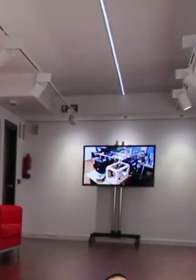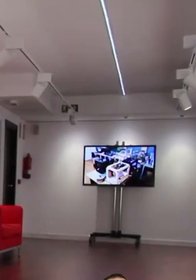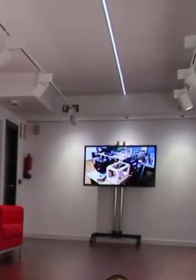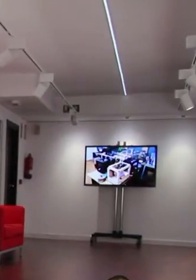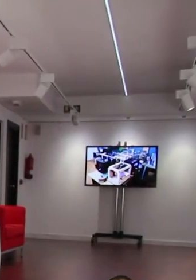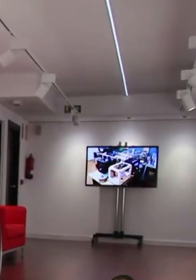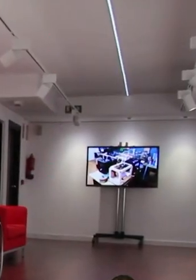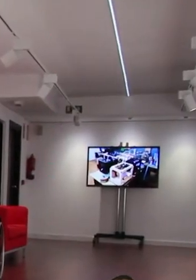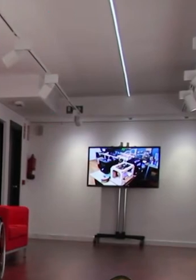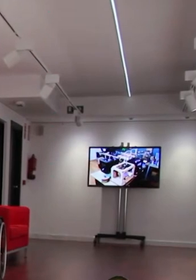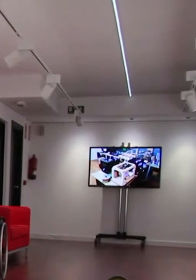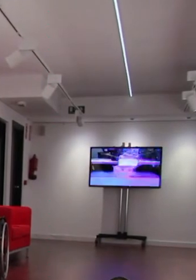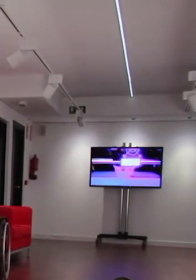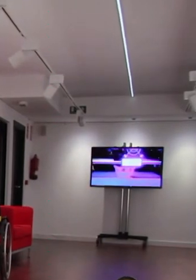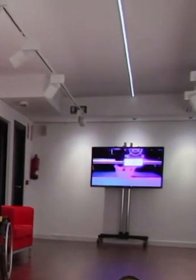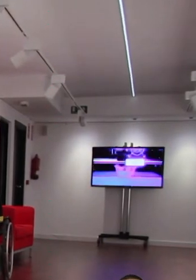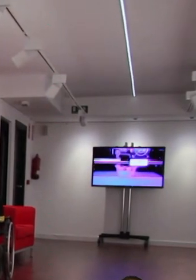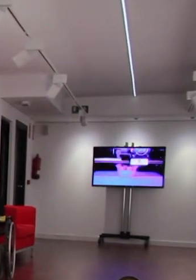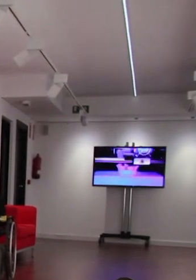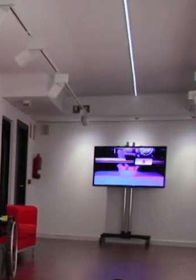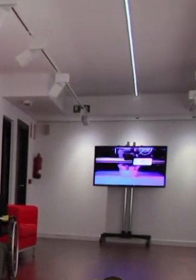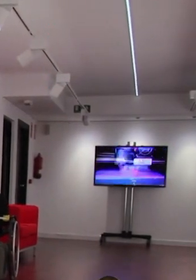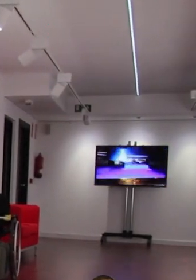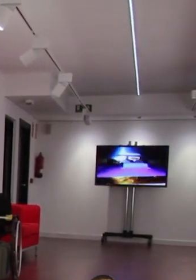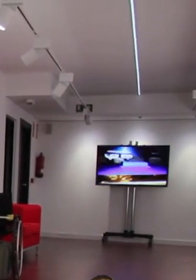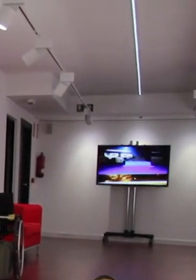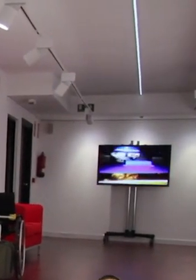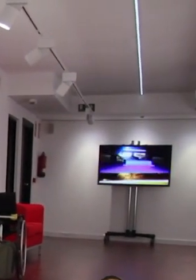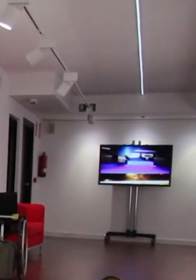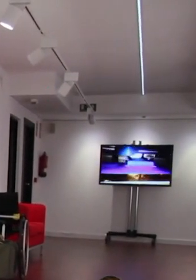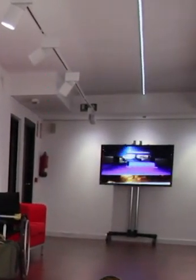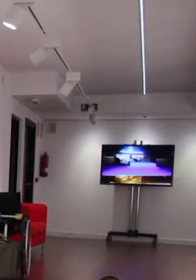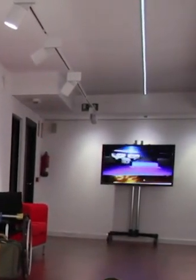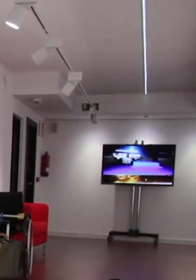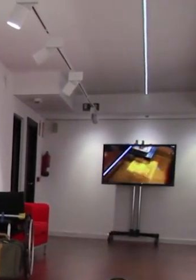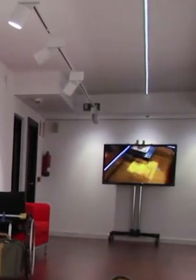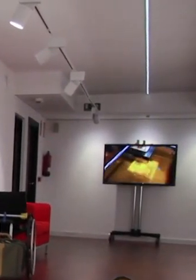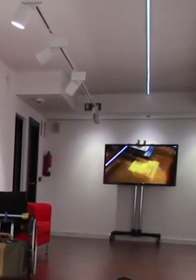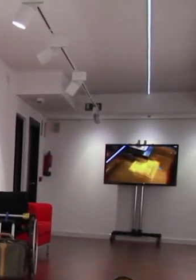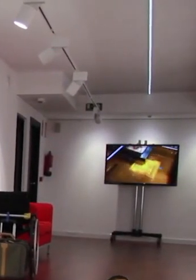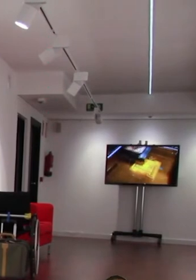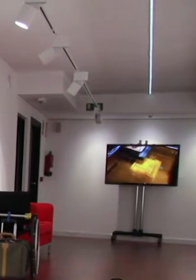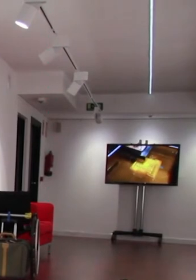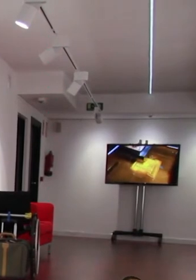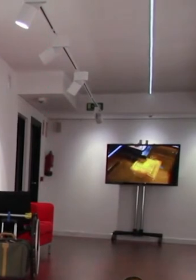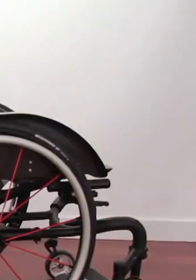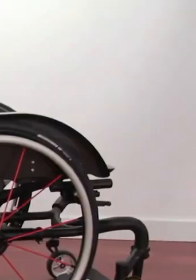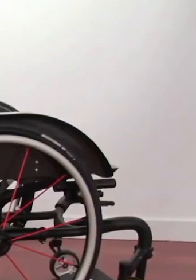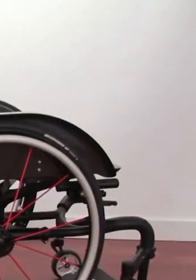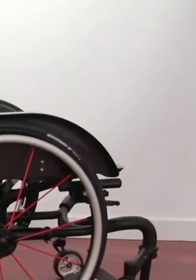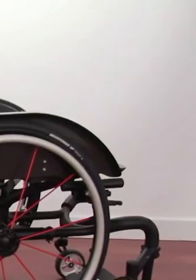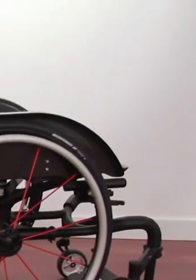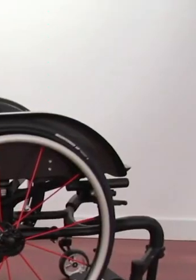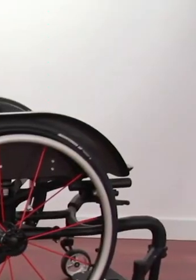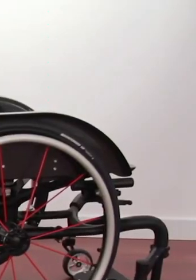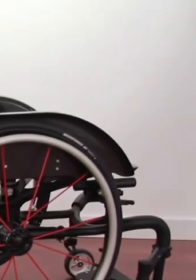a few millimeters of a mass to a surface. In a showroom, there are tables, a trolley case, and a wheelchair. At